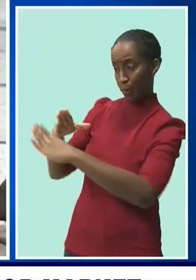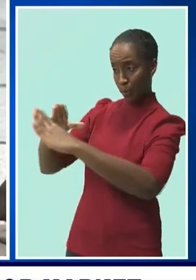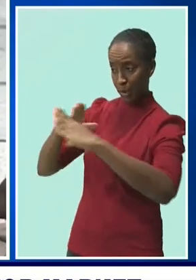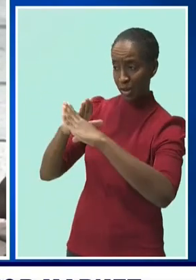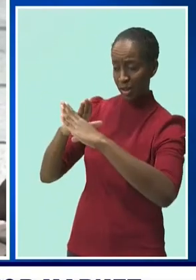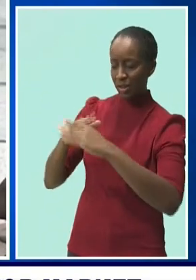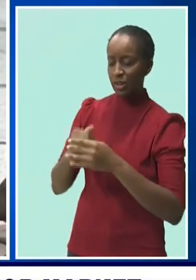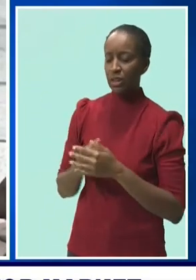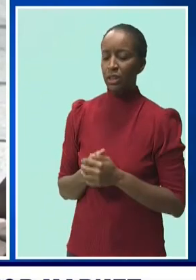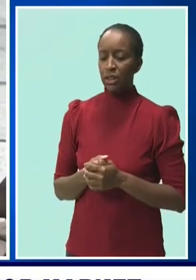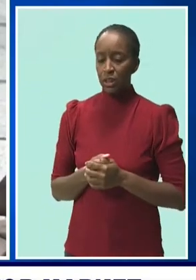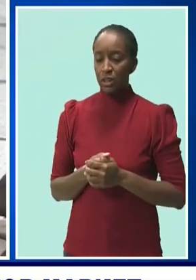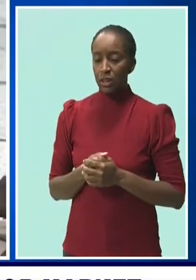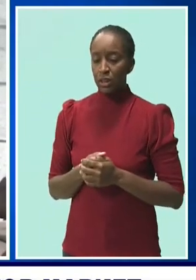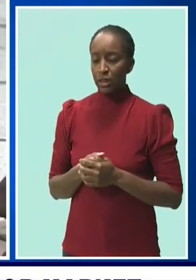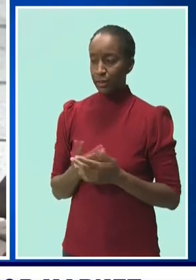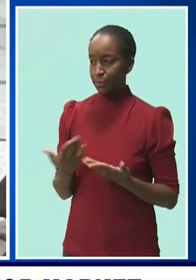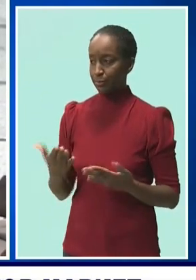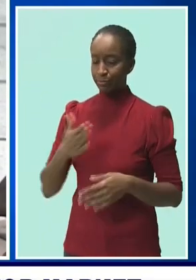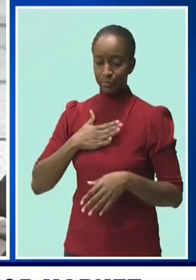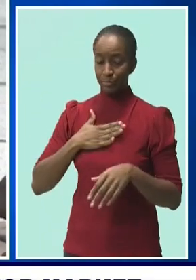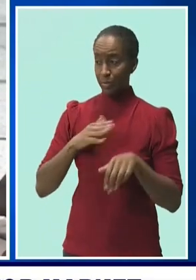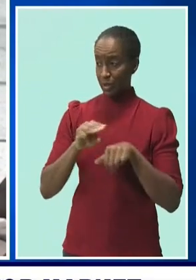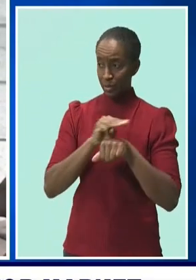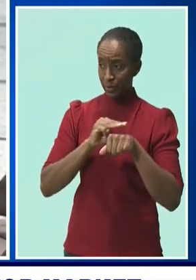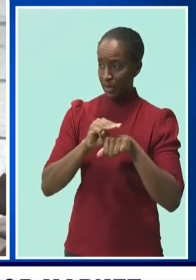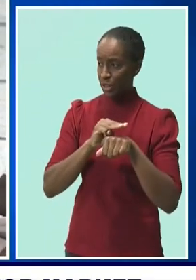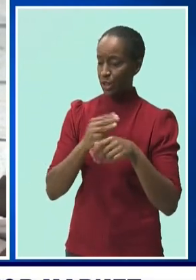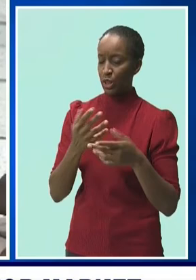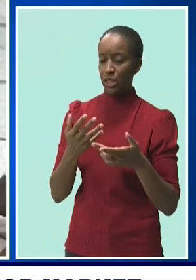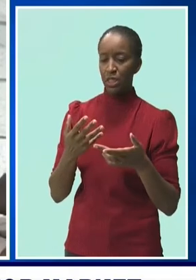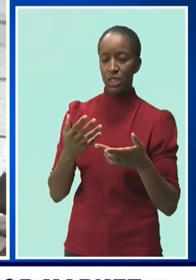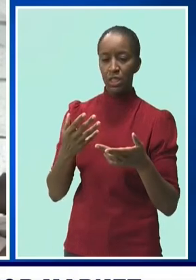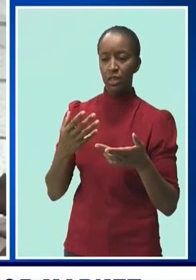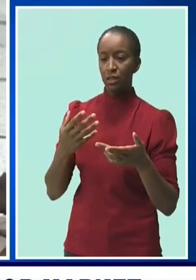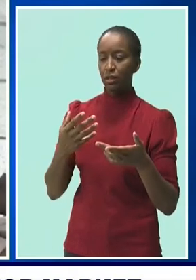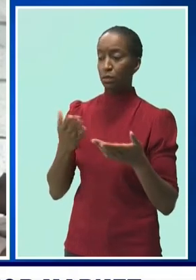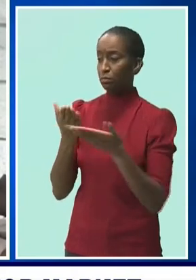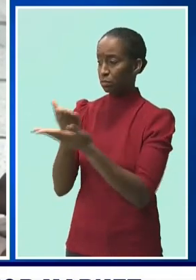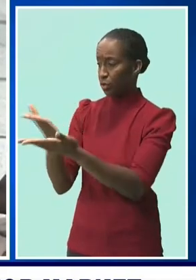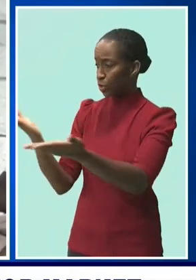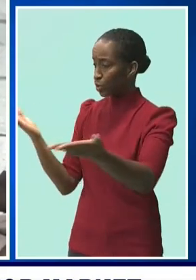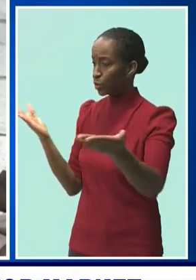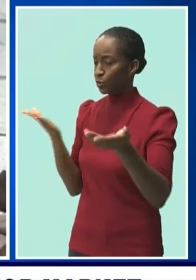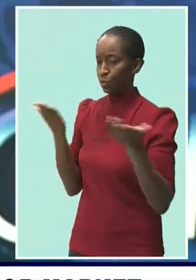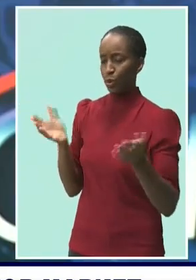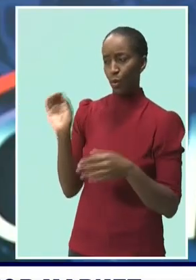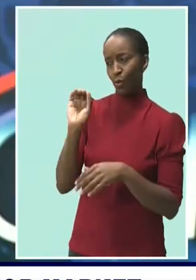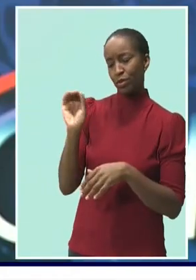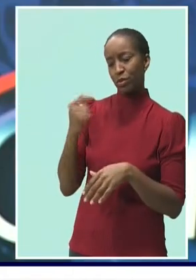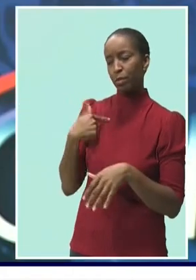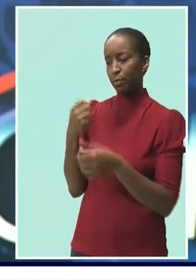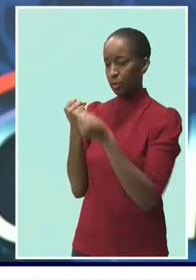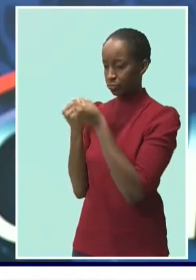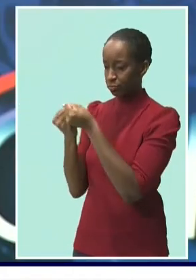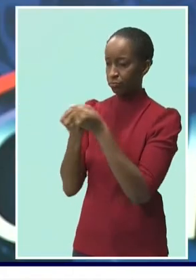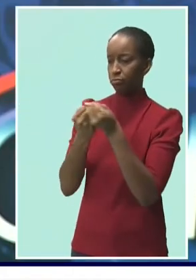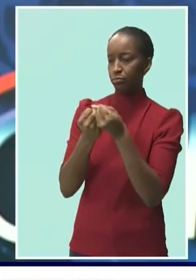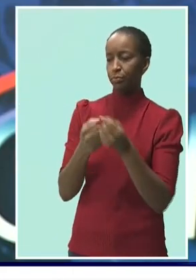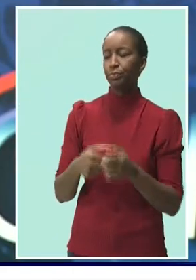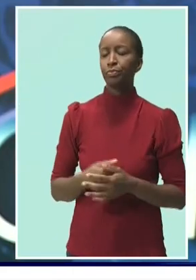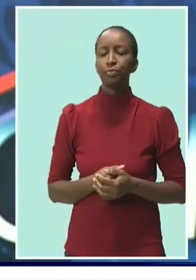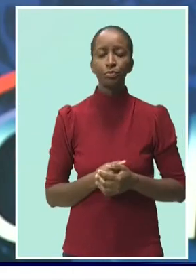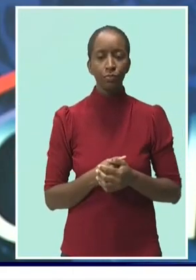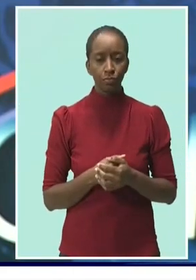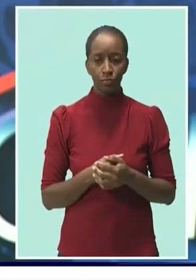on behalf of the ministry to make fully support to Oystein's and to all the vendors, really, in Barbados. The Congress of